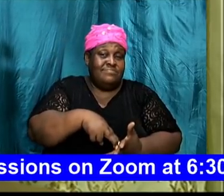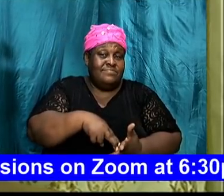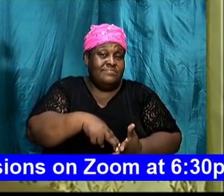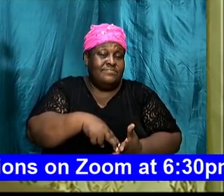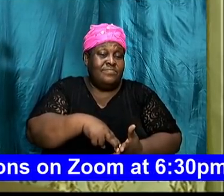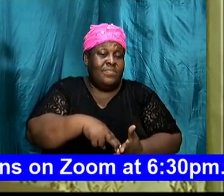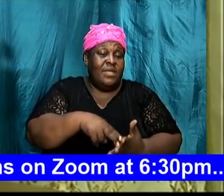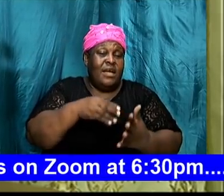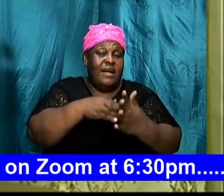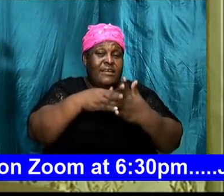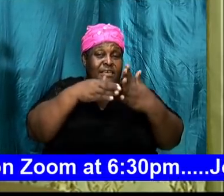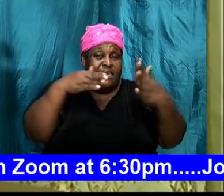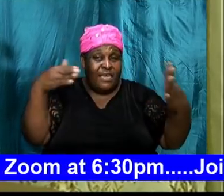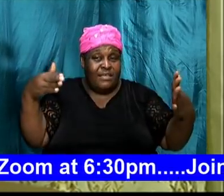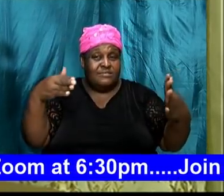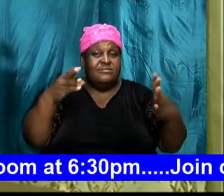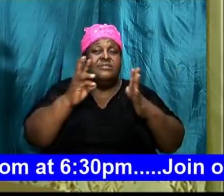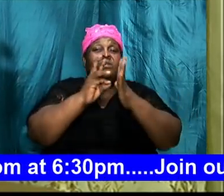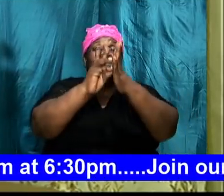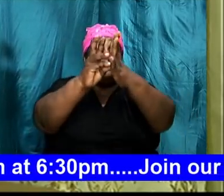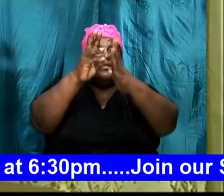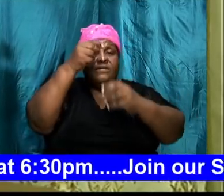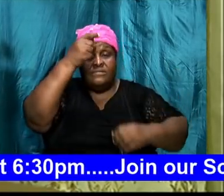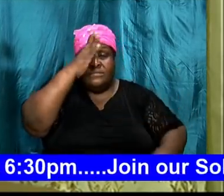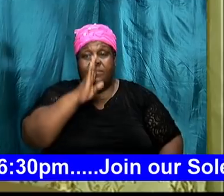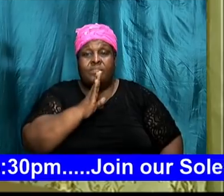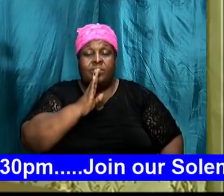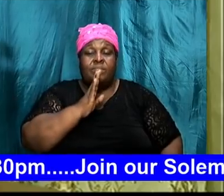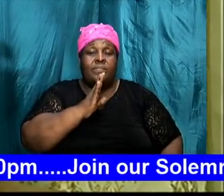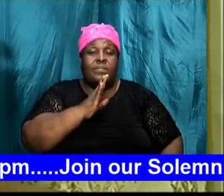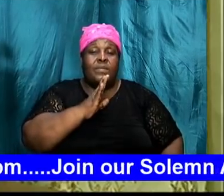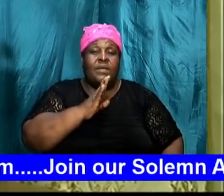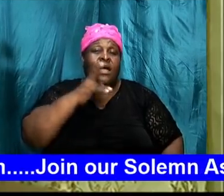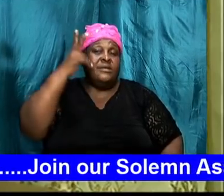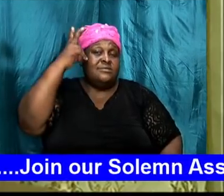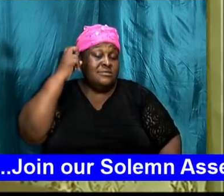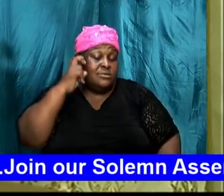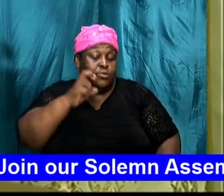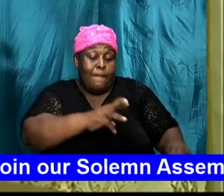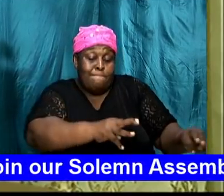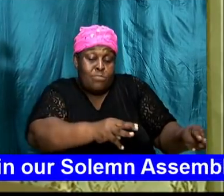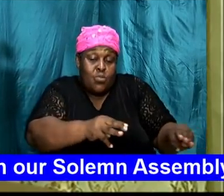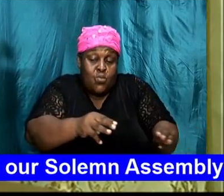against the will of God and he will move